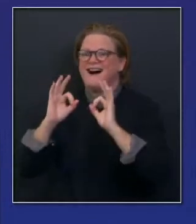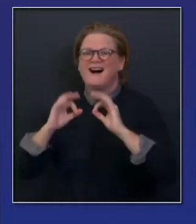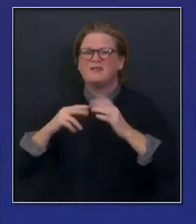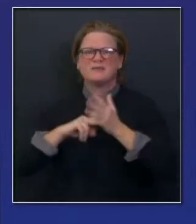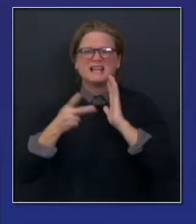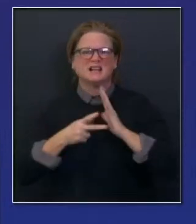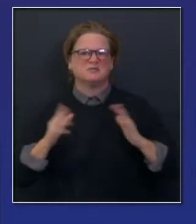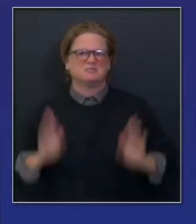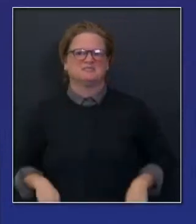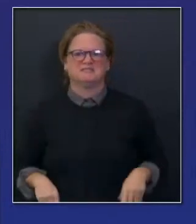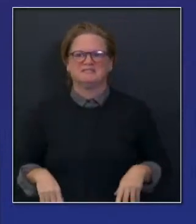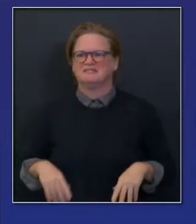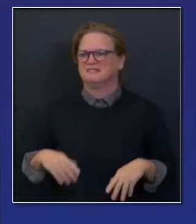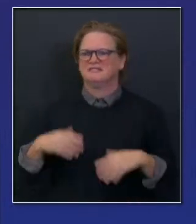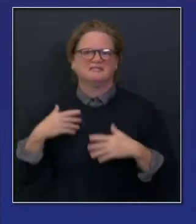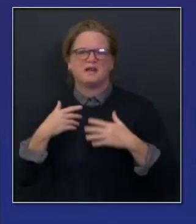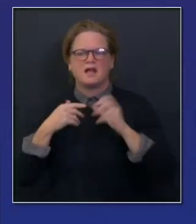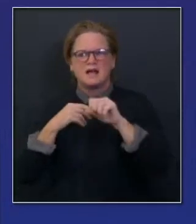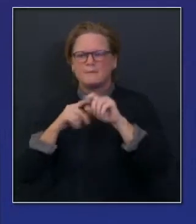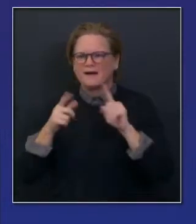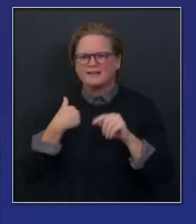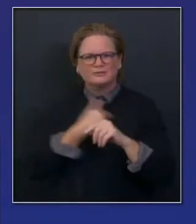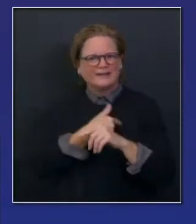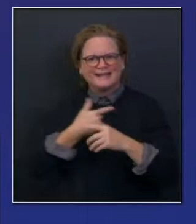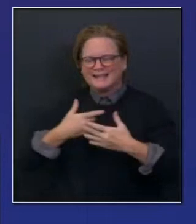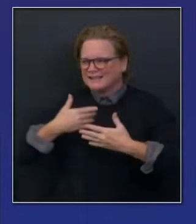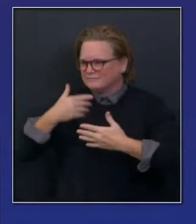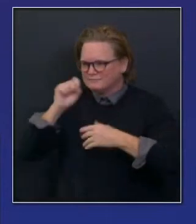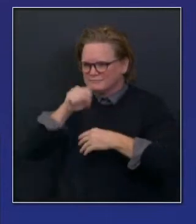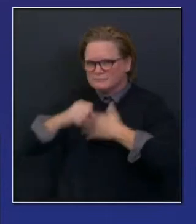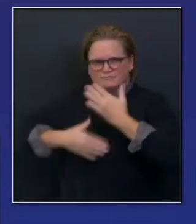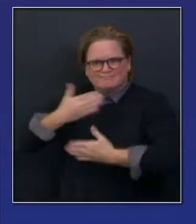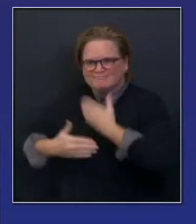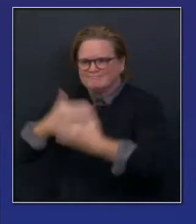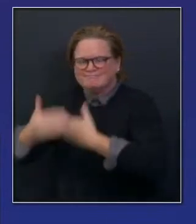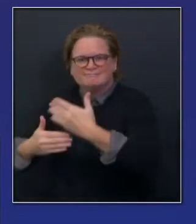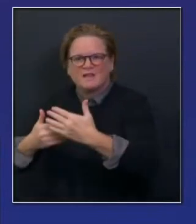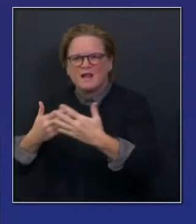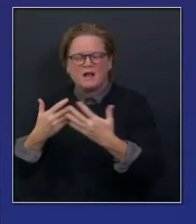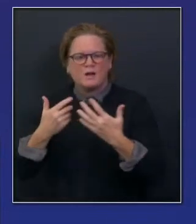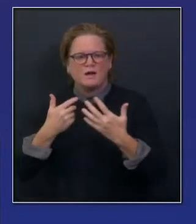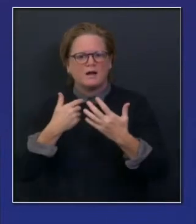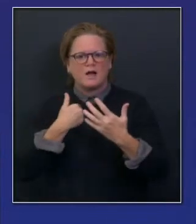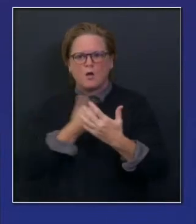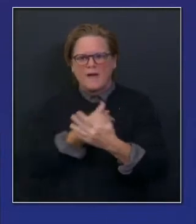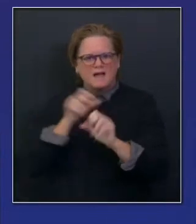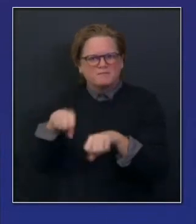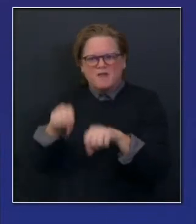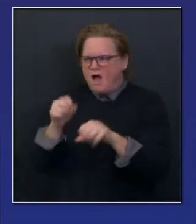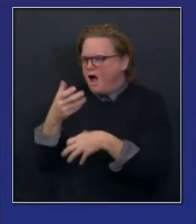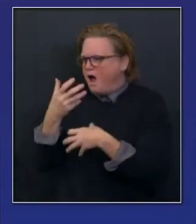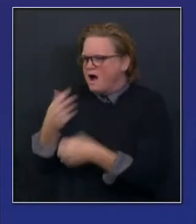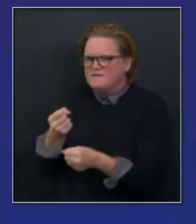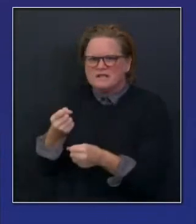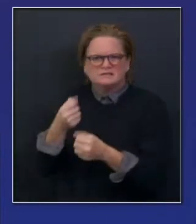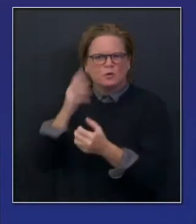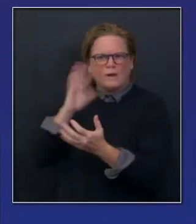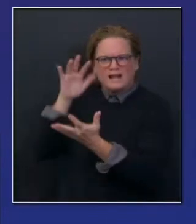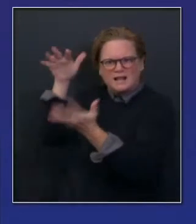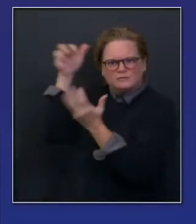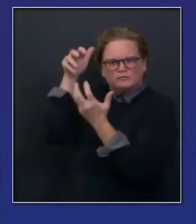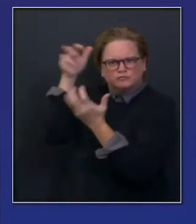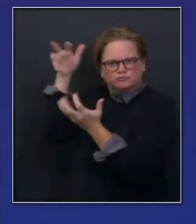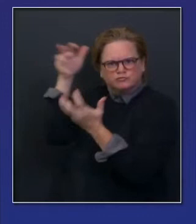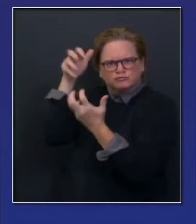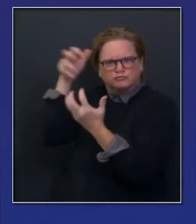is moving in, so this thing's really starting to go. How we're more and more confident we get to two-plus million of you in the